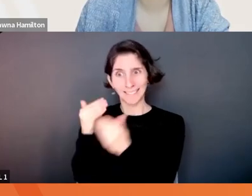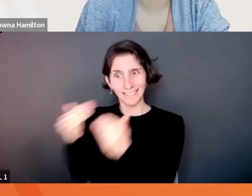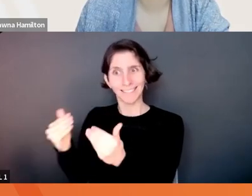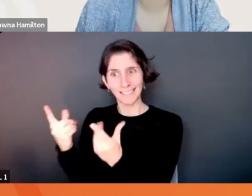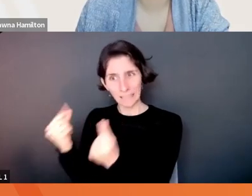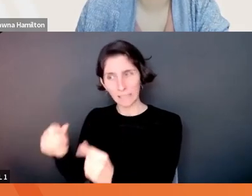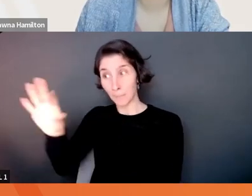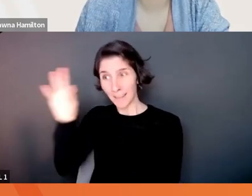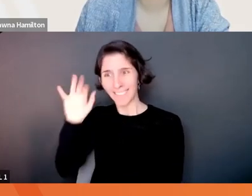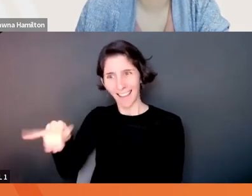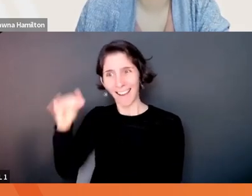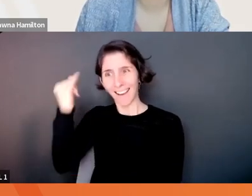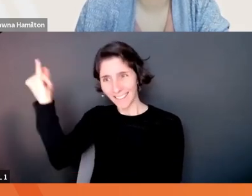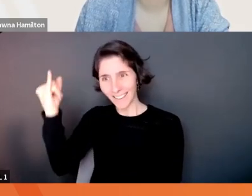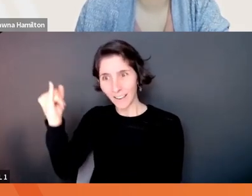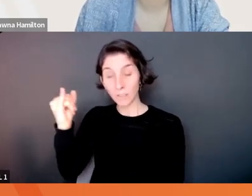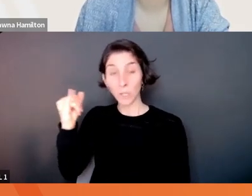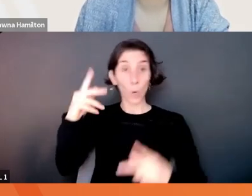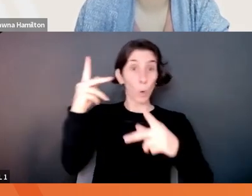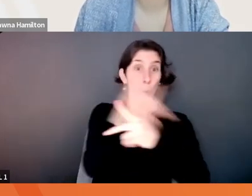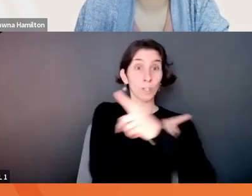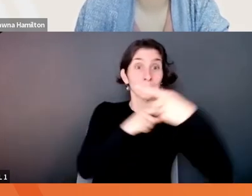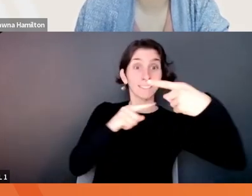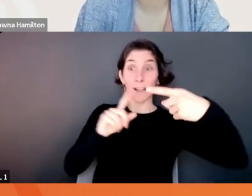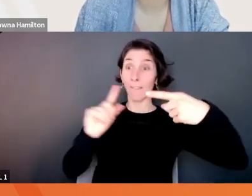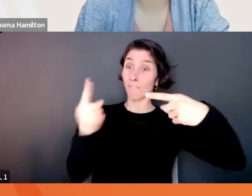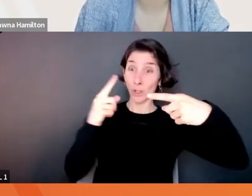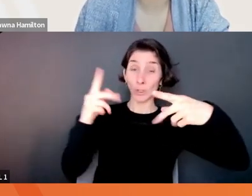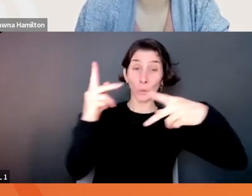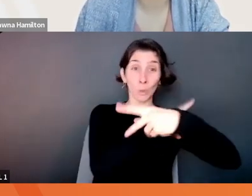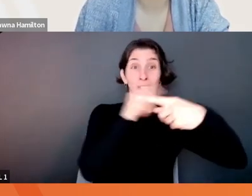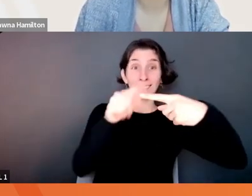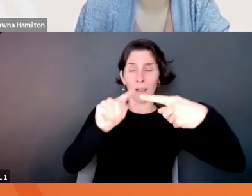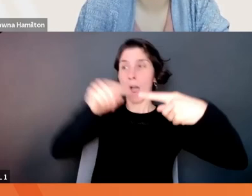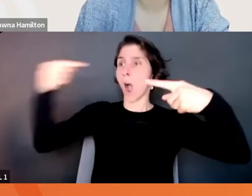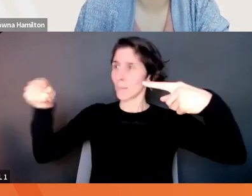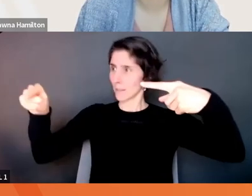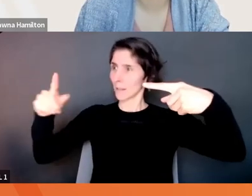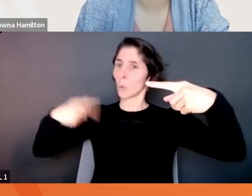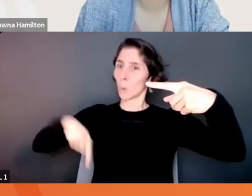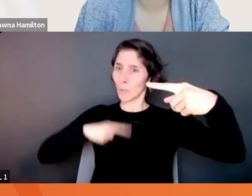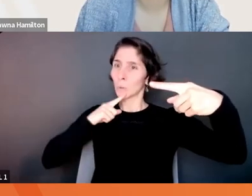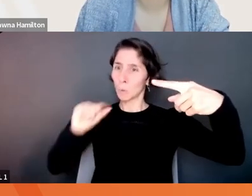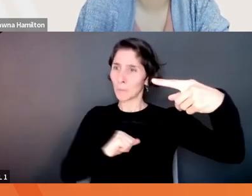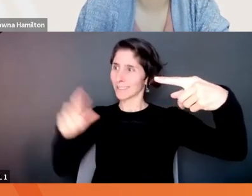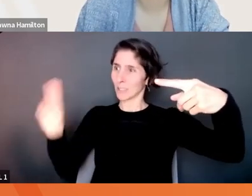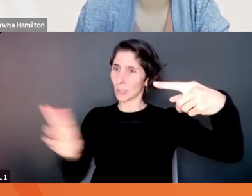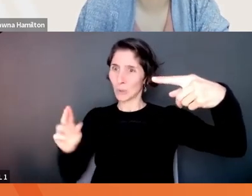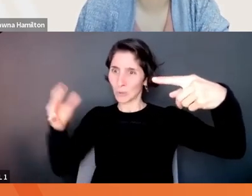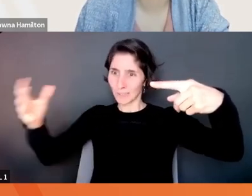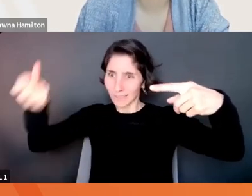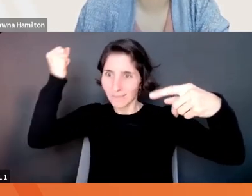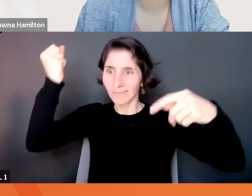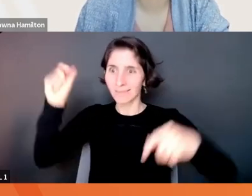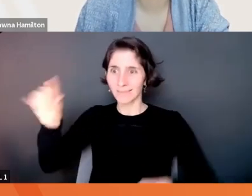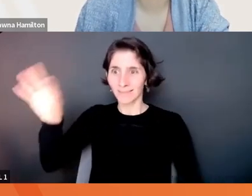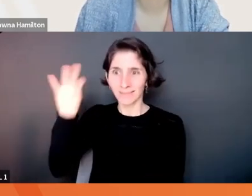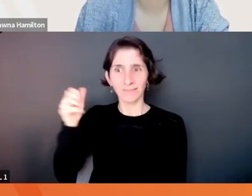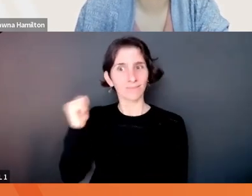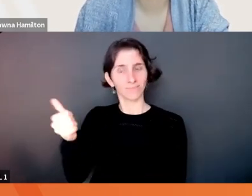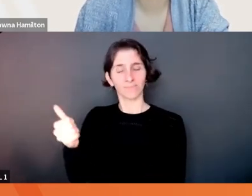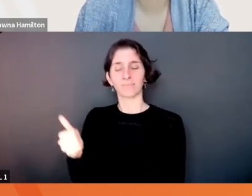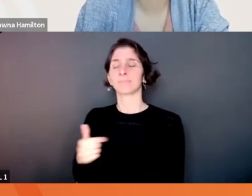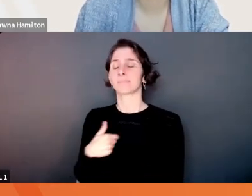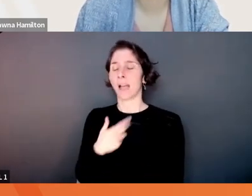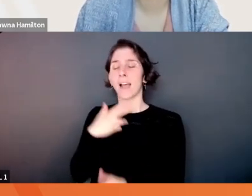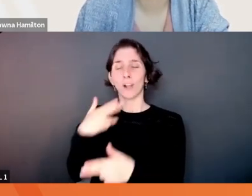just shows, like, you can think so differently about things. You can use inspiration from anywhere. So I think that's a really powerful tool. I call it worst idea ever.